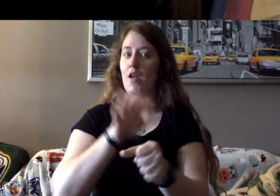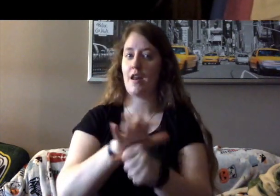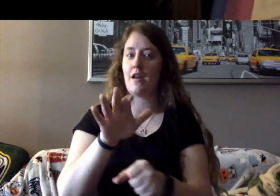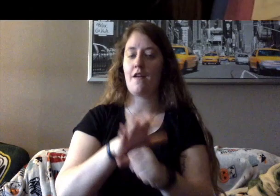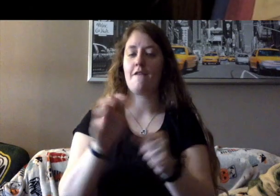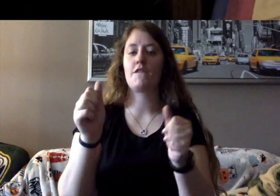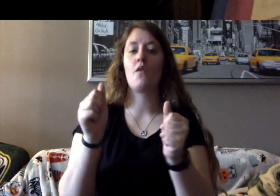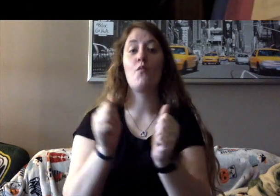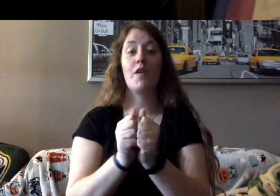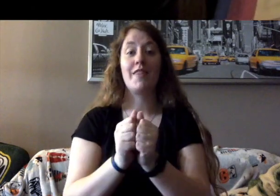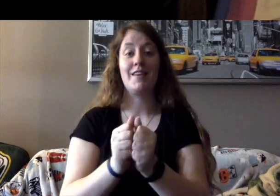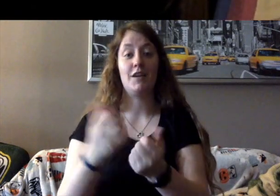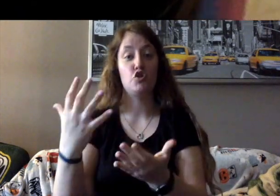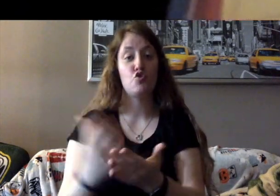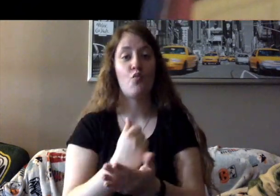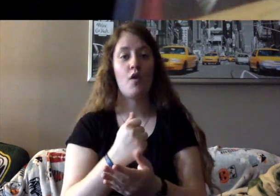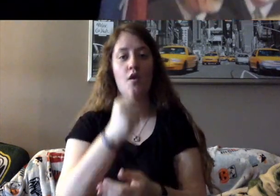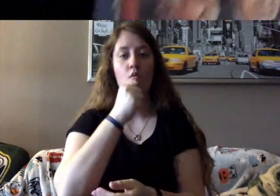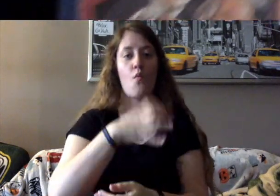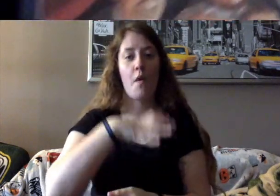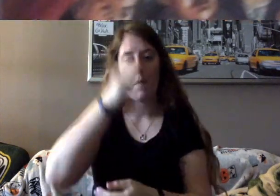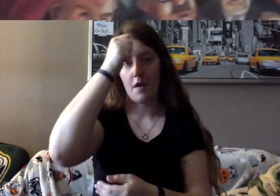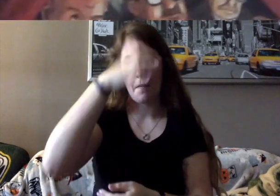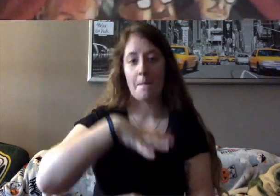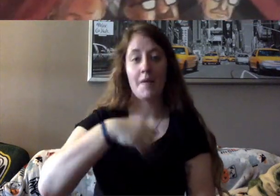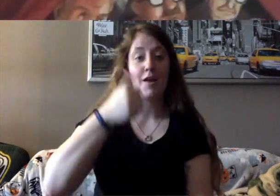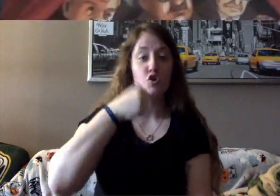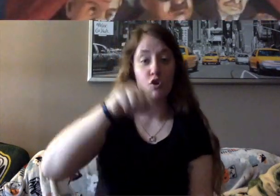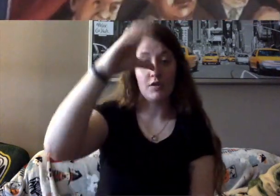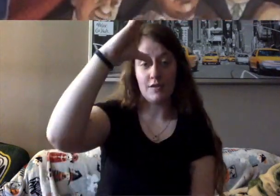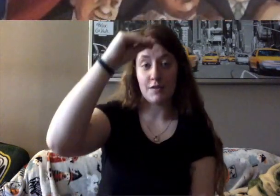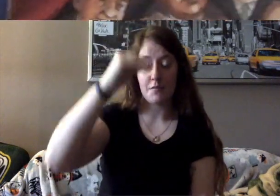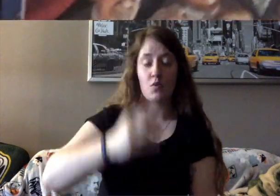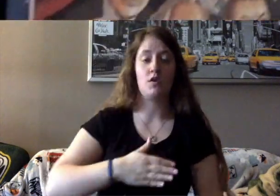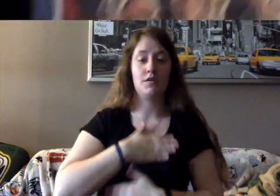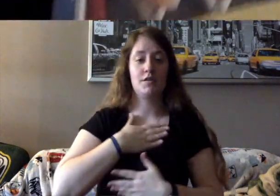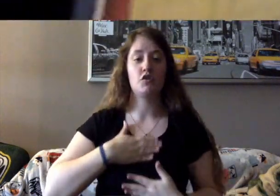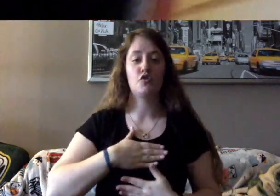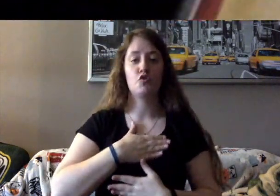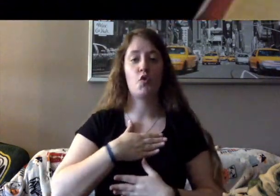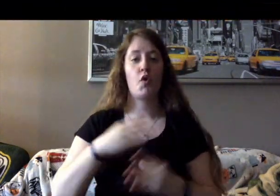women and men and girls and boys enjoyed a little bit more equality.